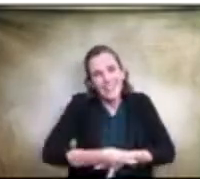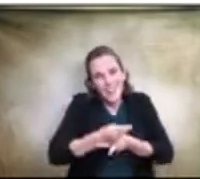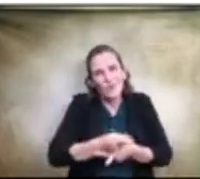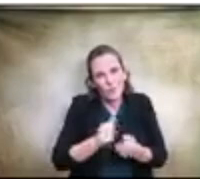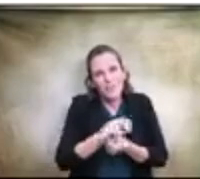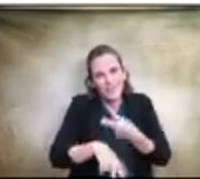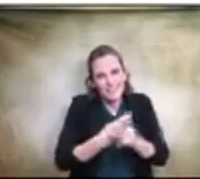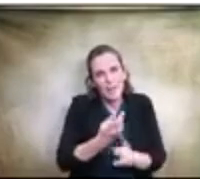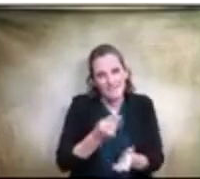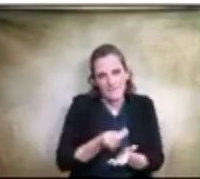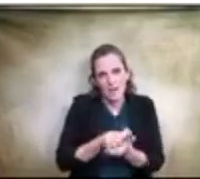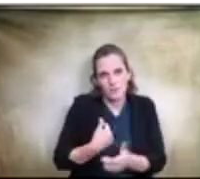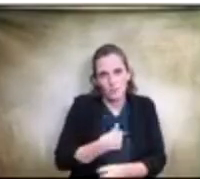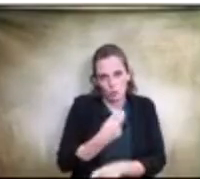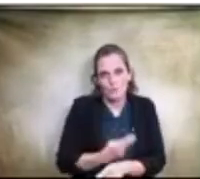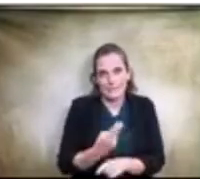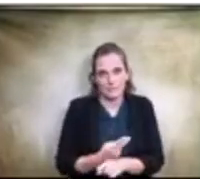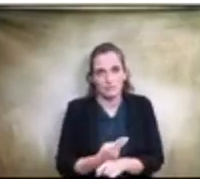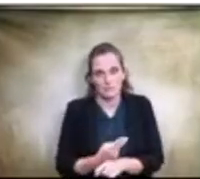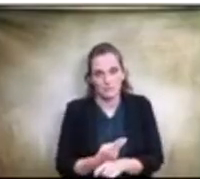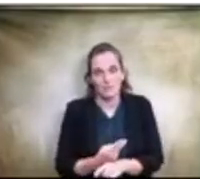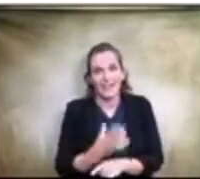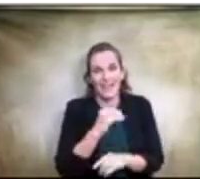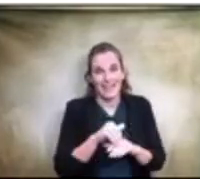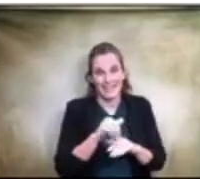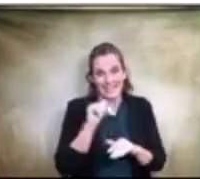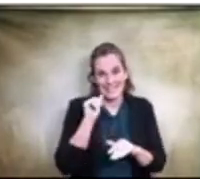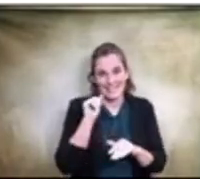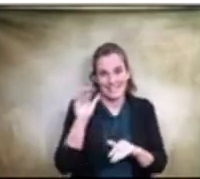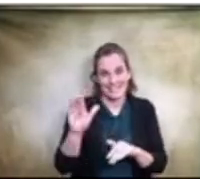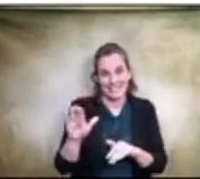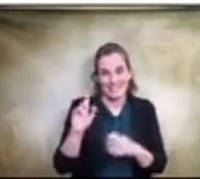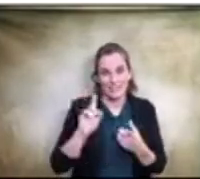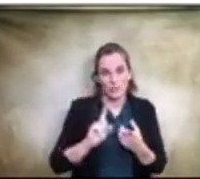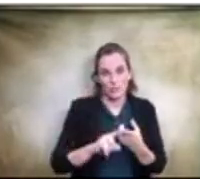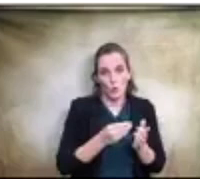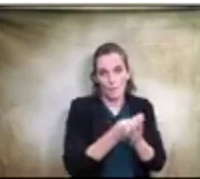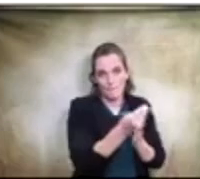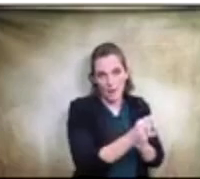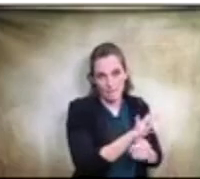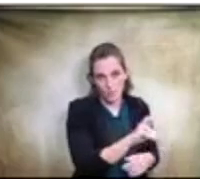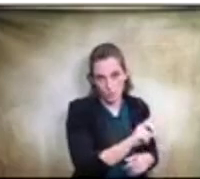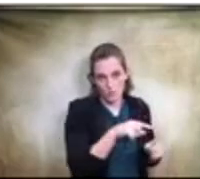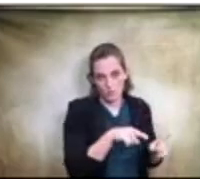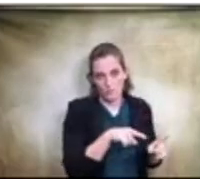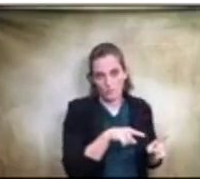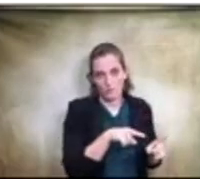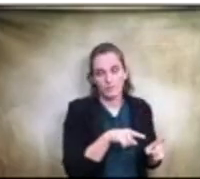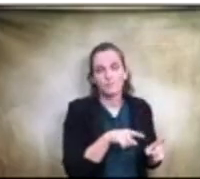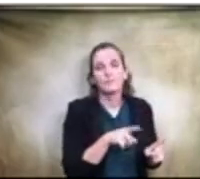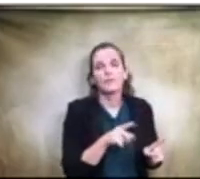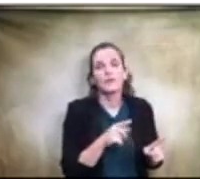we are using um and sending over to to buy board we definitely want to to be able to